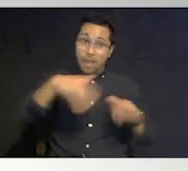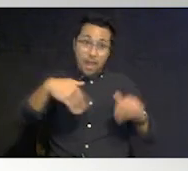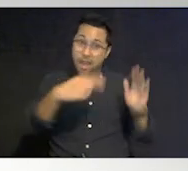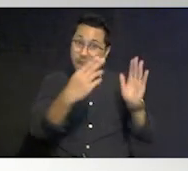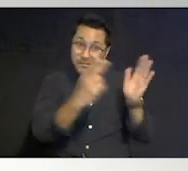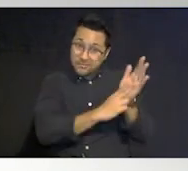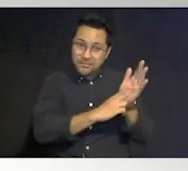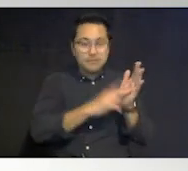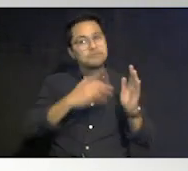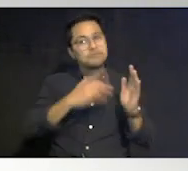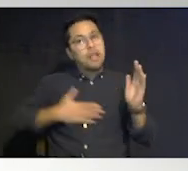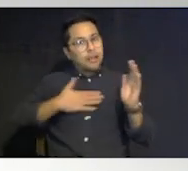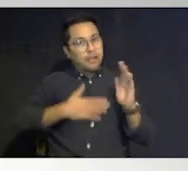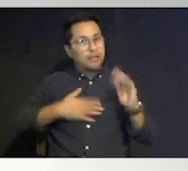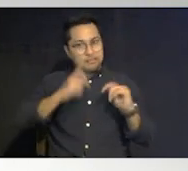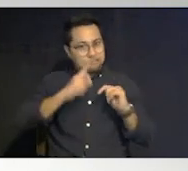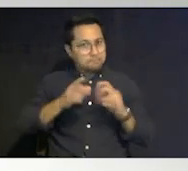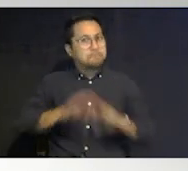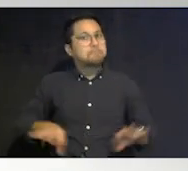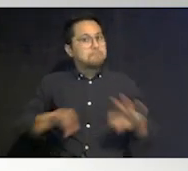that yes